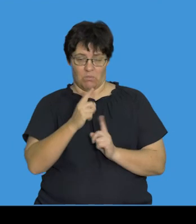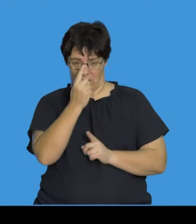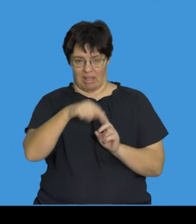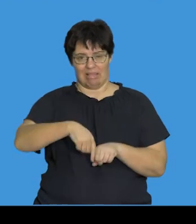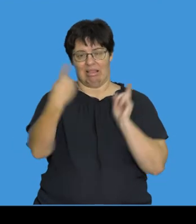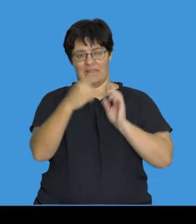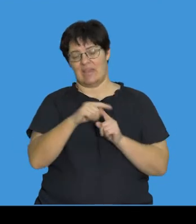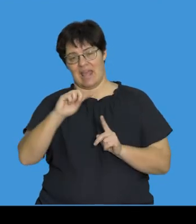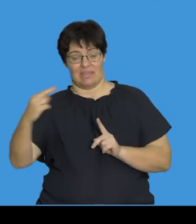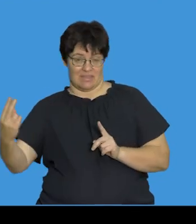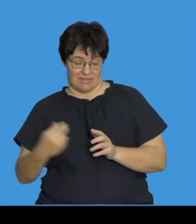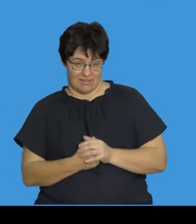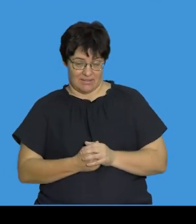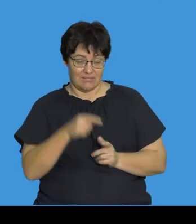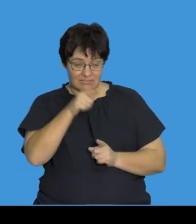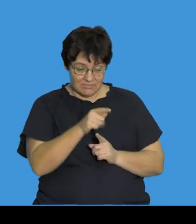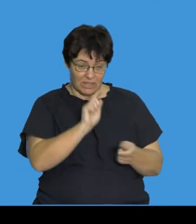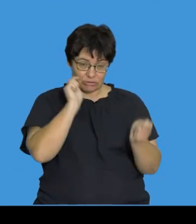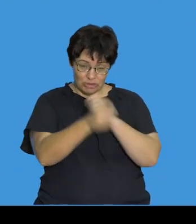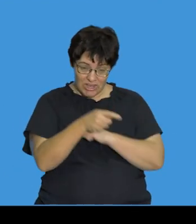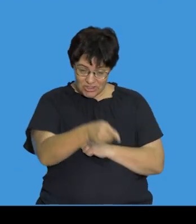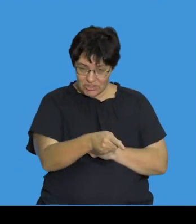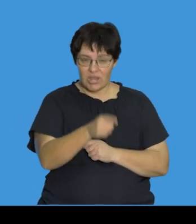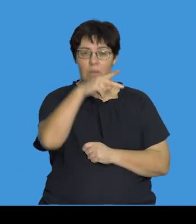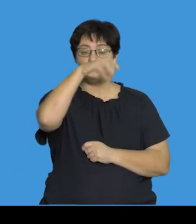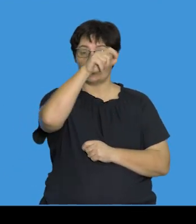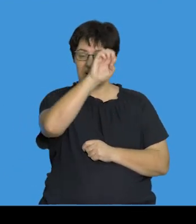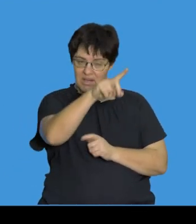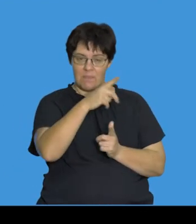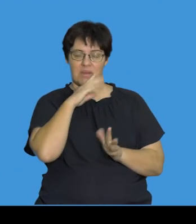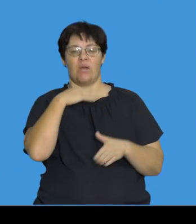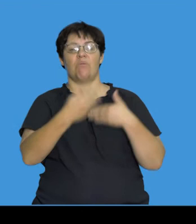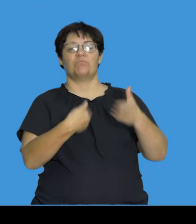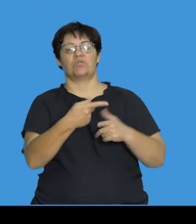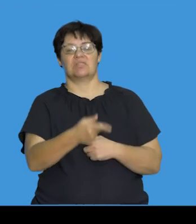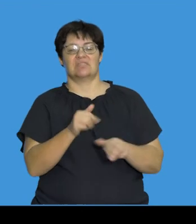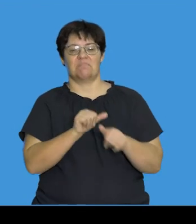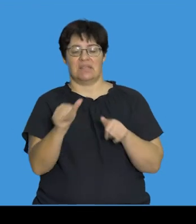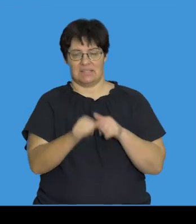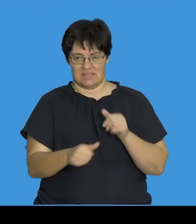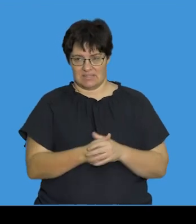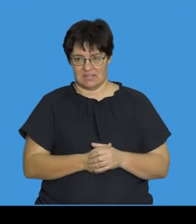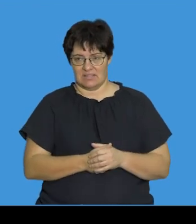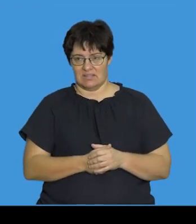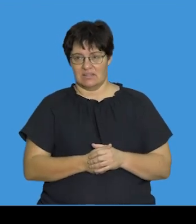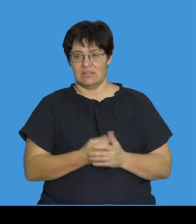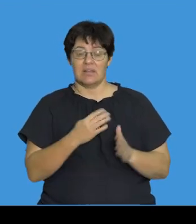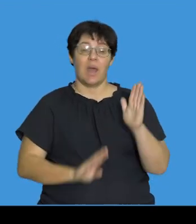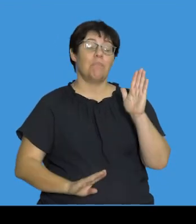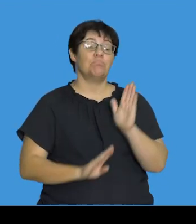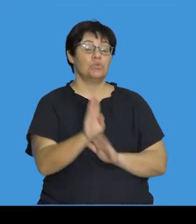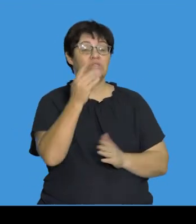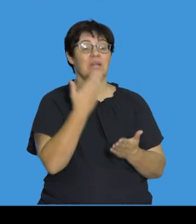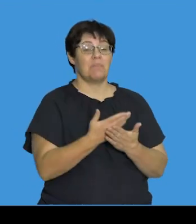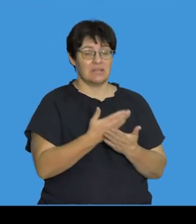different to the rest. and this altered protein gives them the ability to be able to process that. This